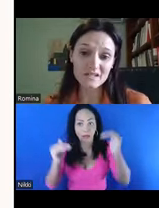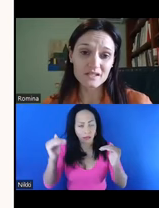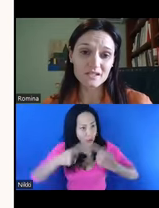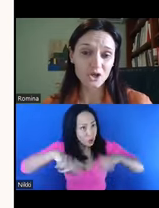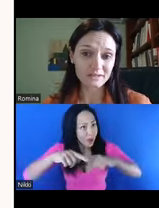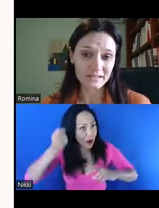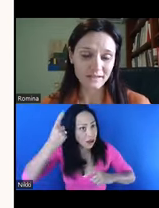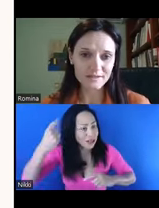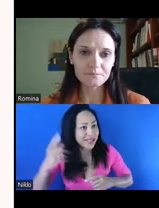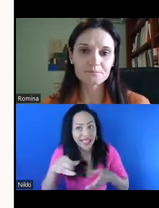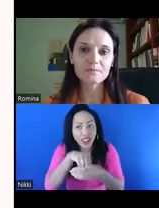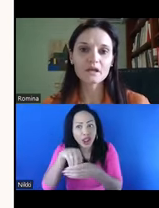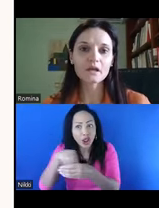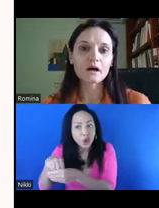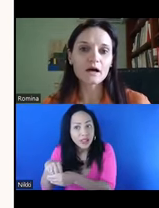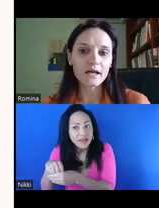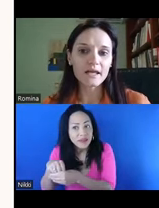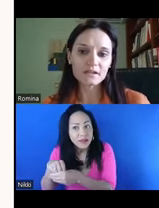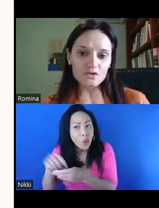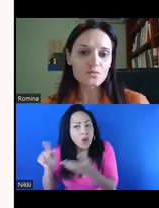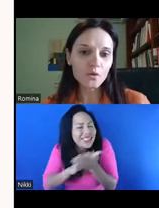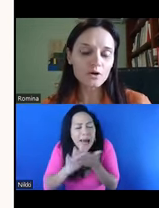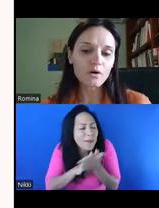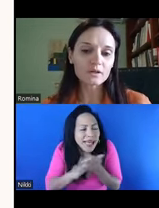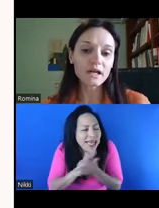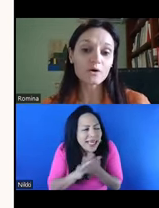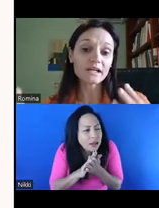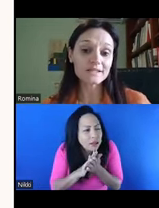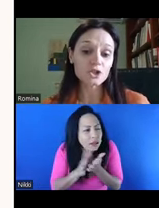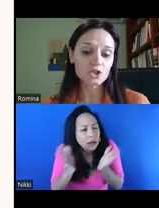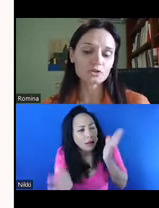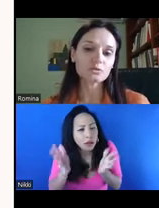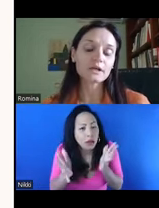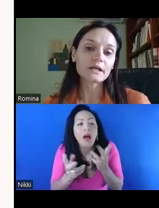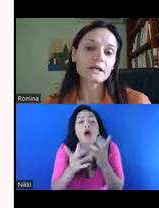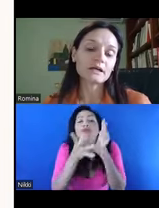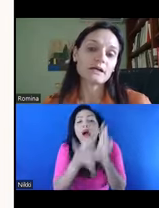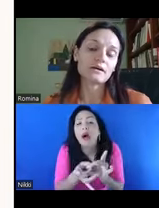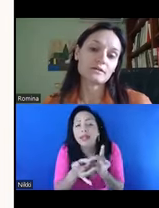what that means in each context? And then a few more on organizational